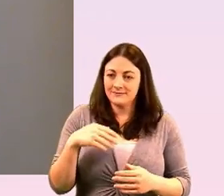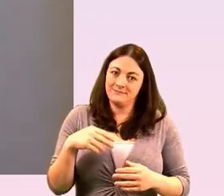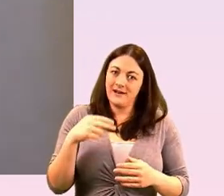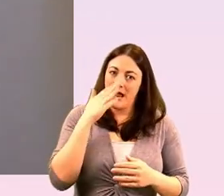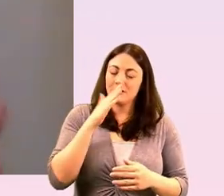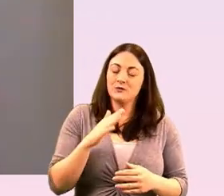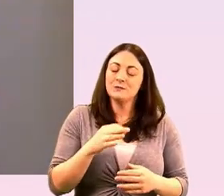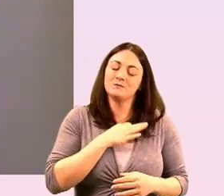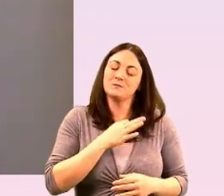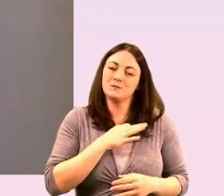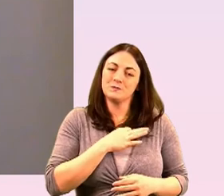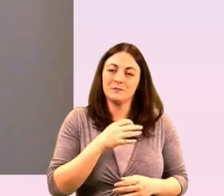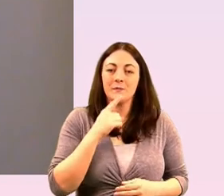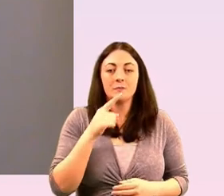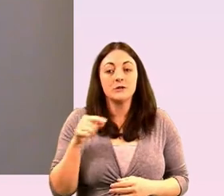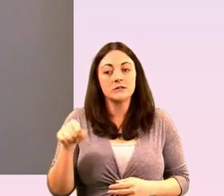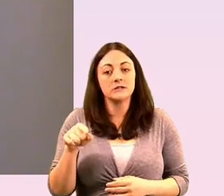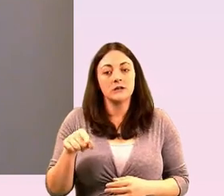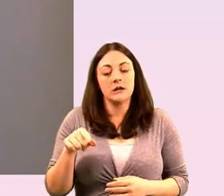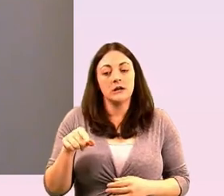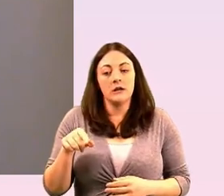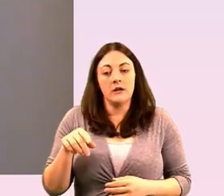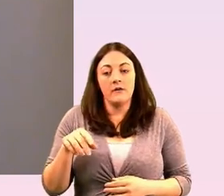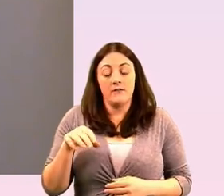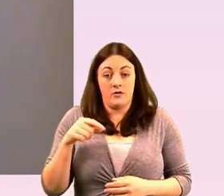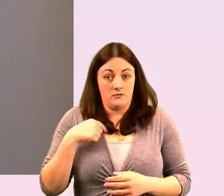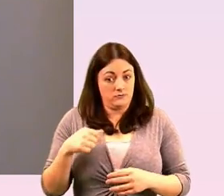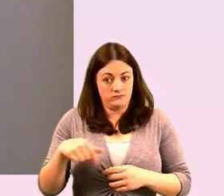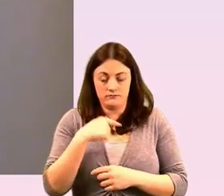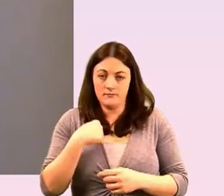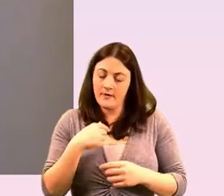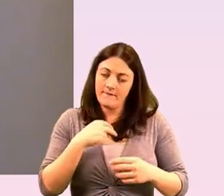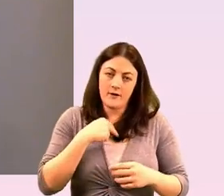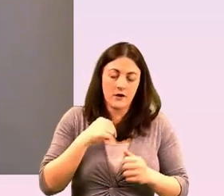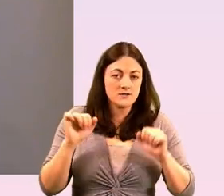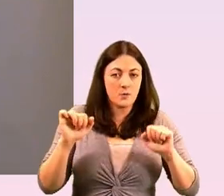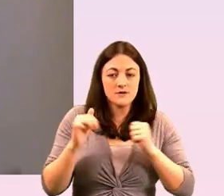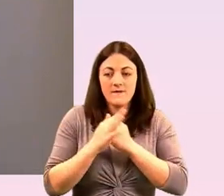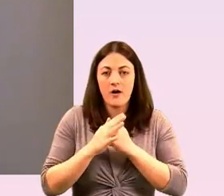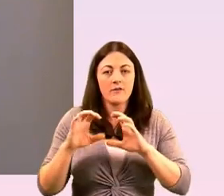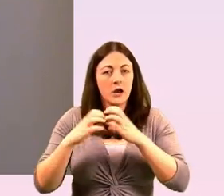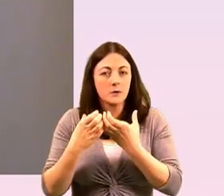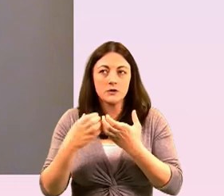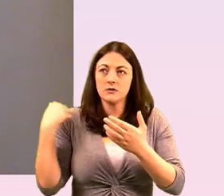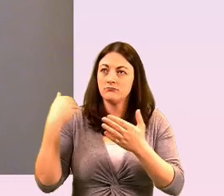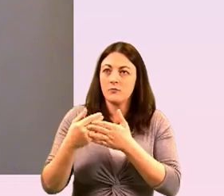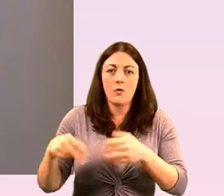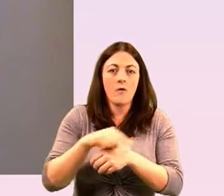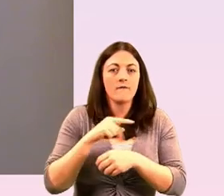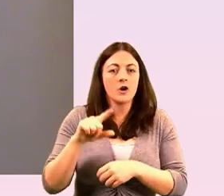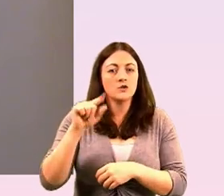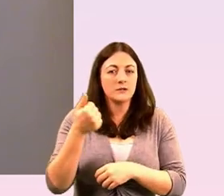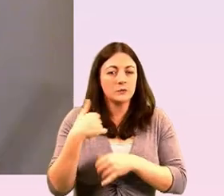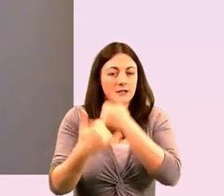uh very specifically as an organization has been incredibly supportive of our community um in its 21 years particularly